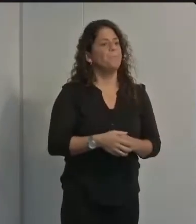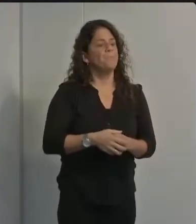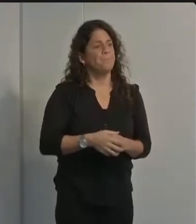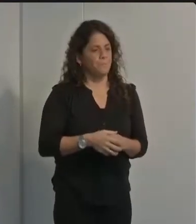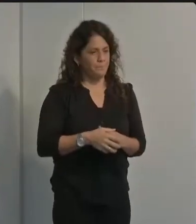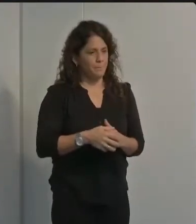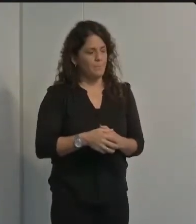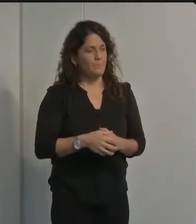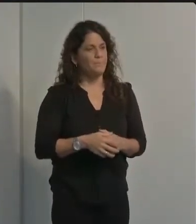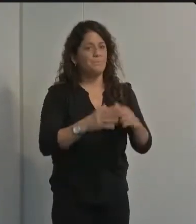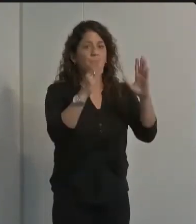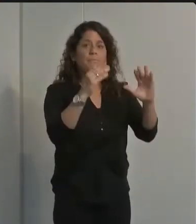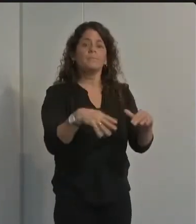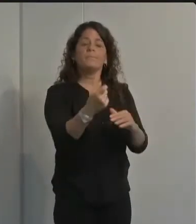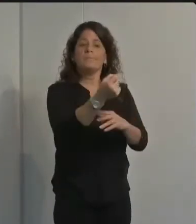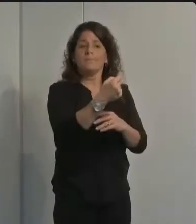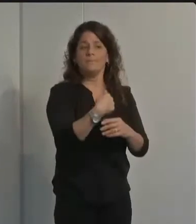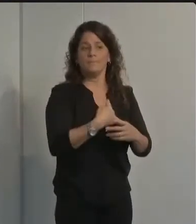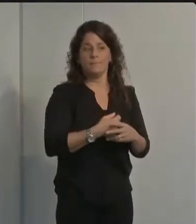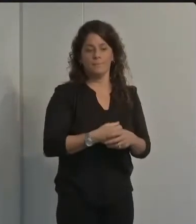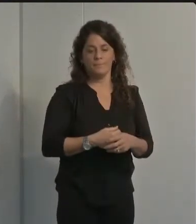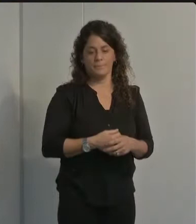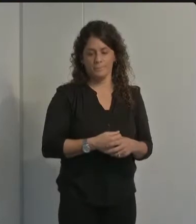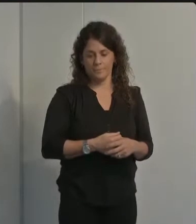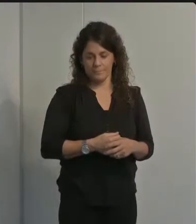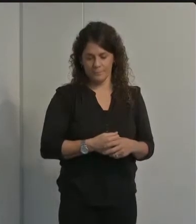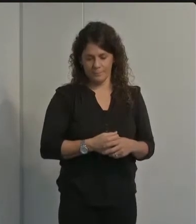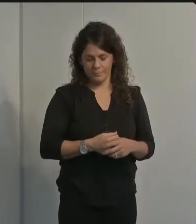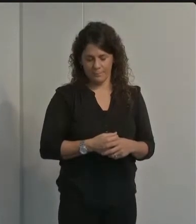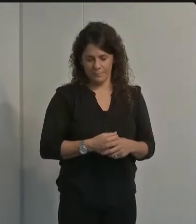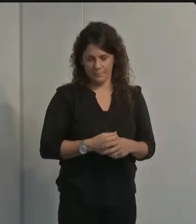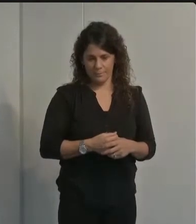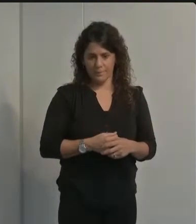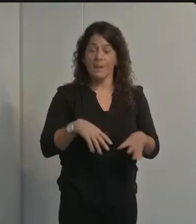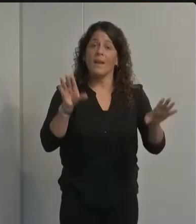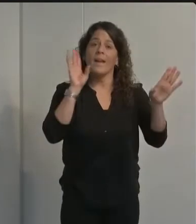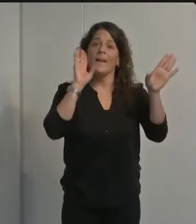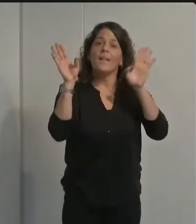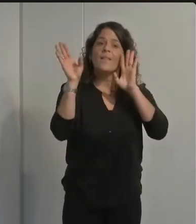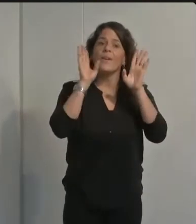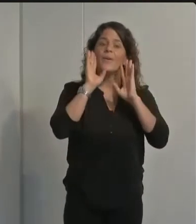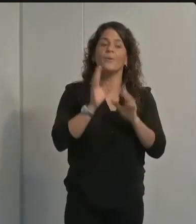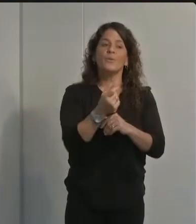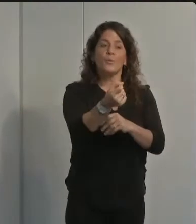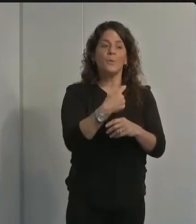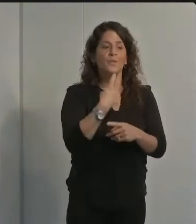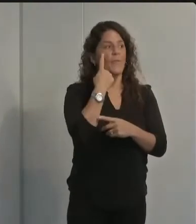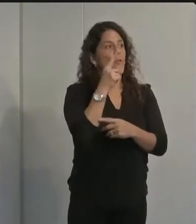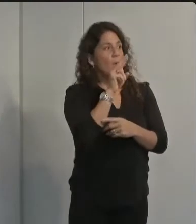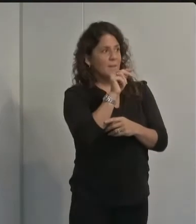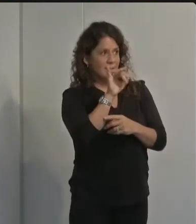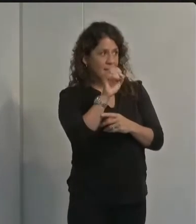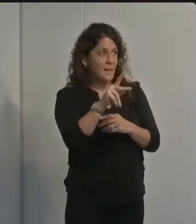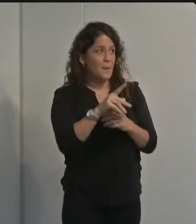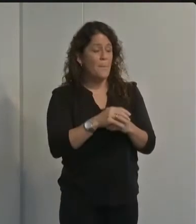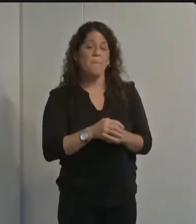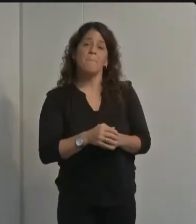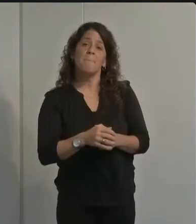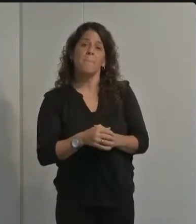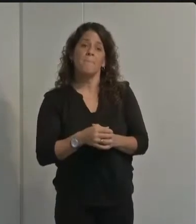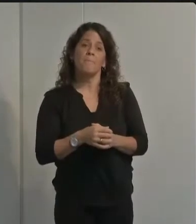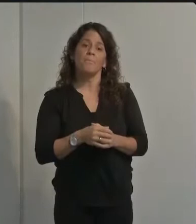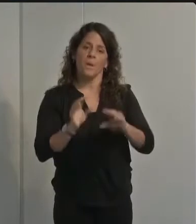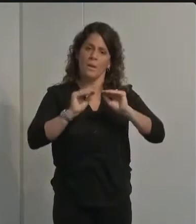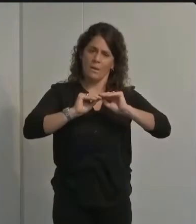next up is tom bolton with news hawk hi uh this is a question for nick um obviously